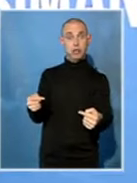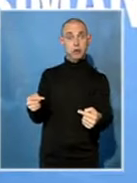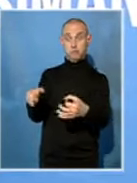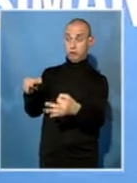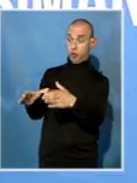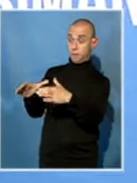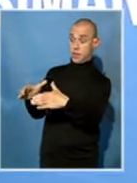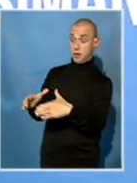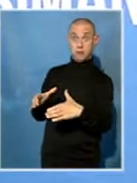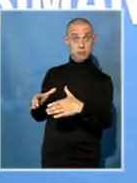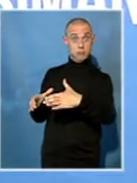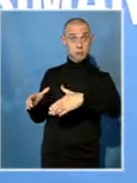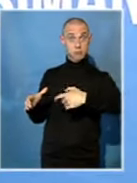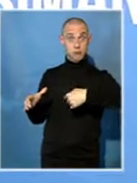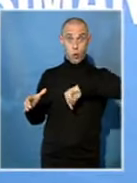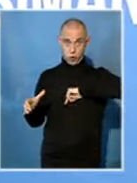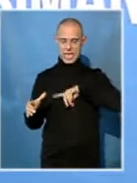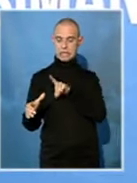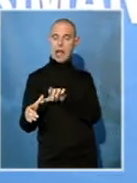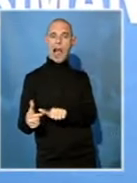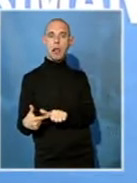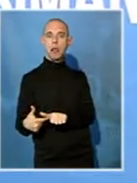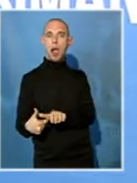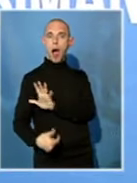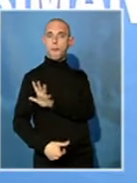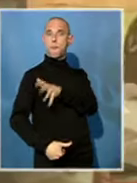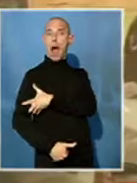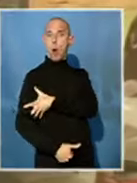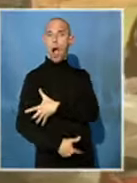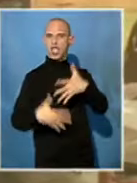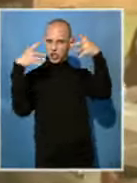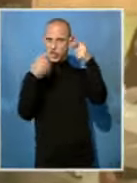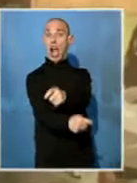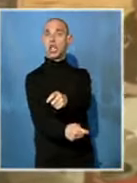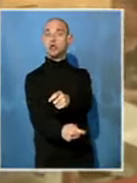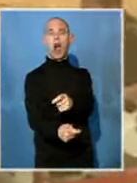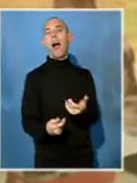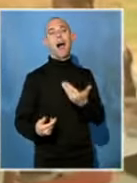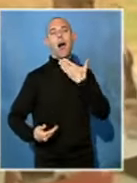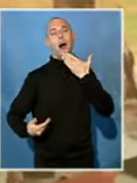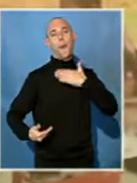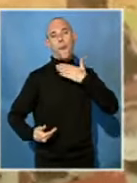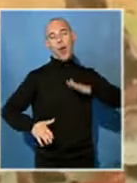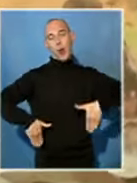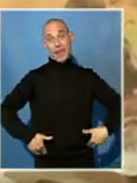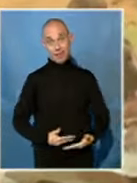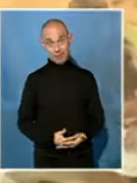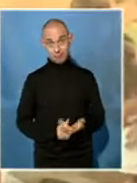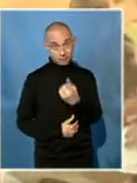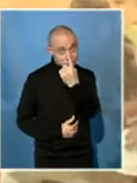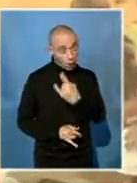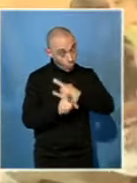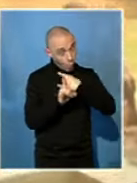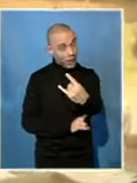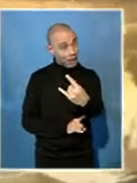you can do. But in government, that's when you, you have the power to do what needs to be done. The DA says it plans to take over Tswane from